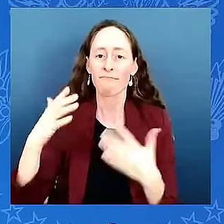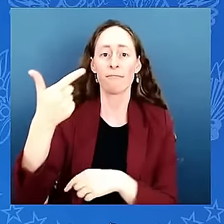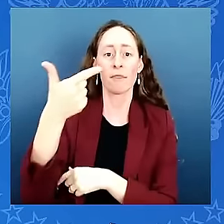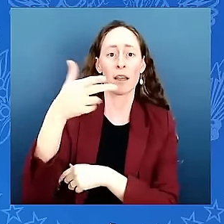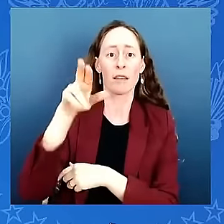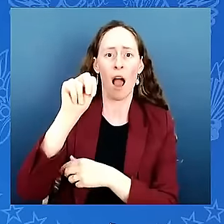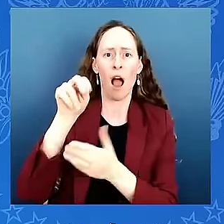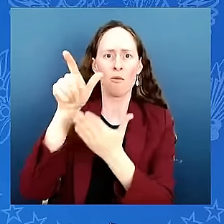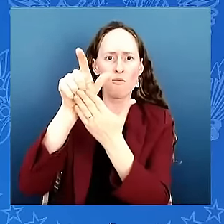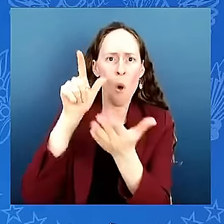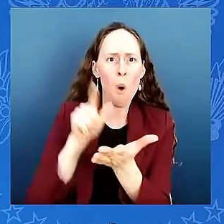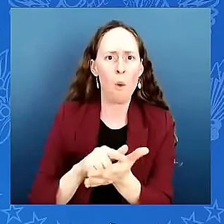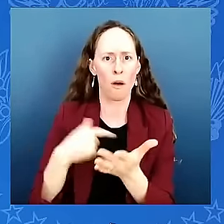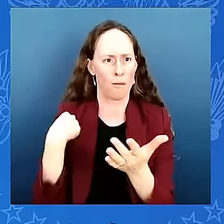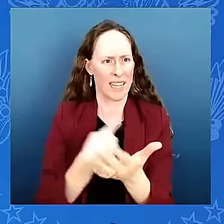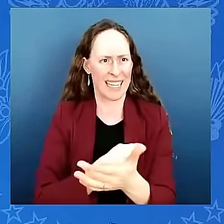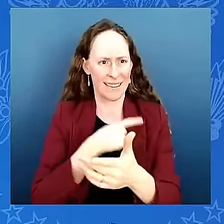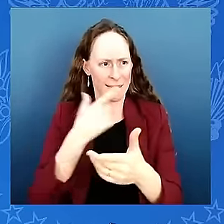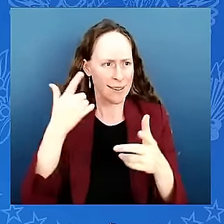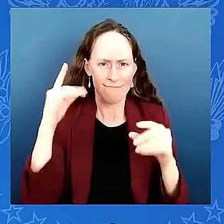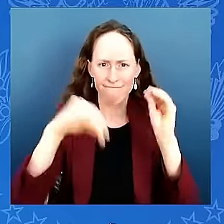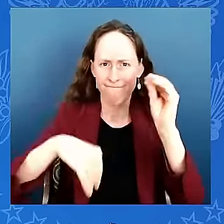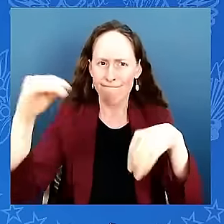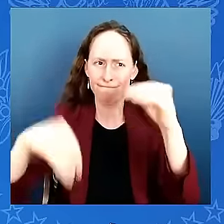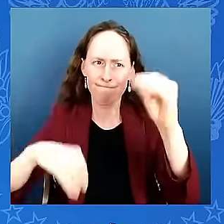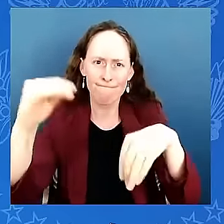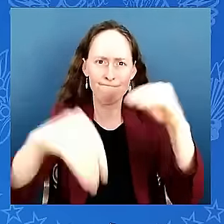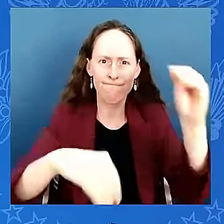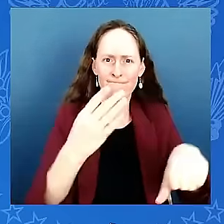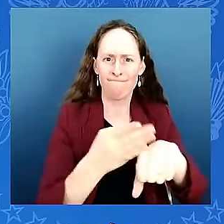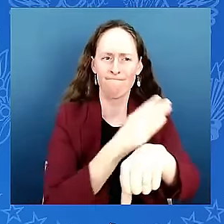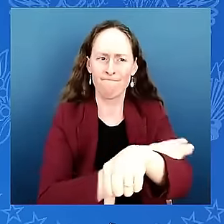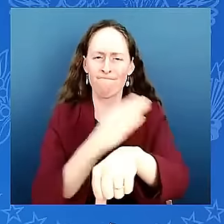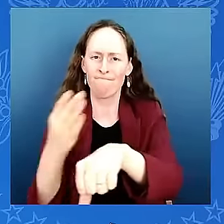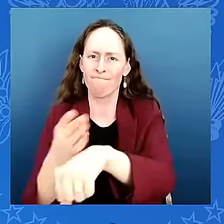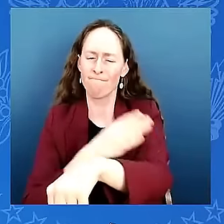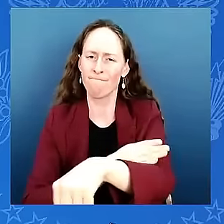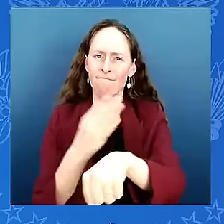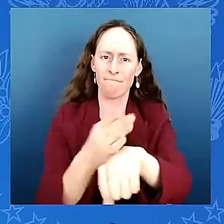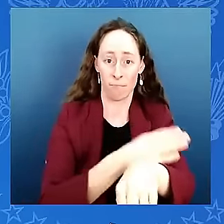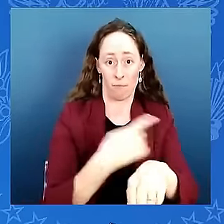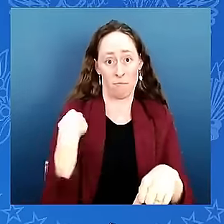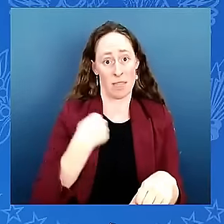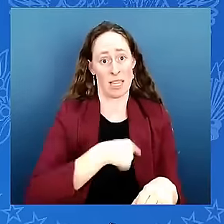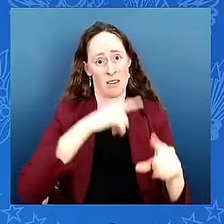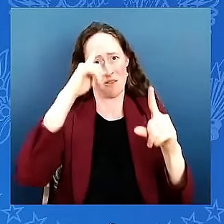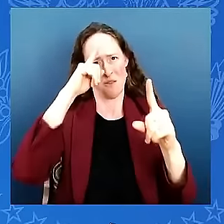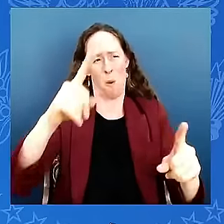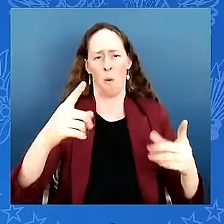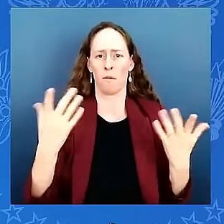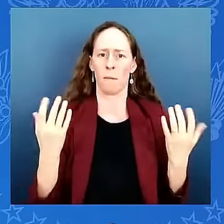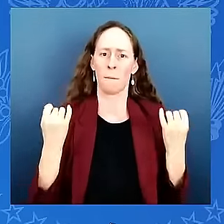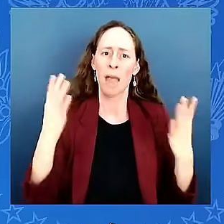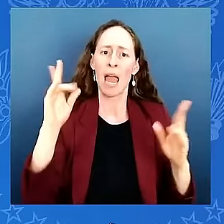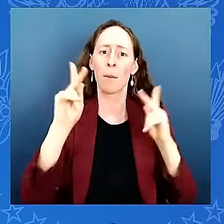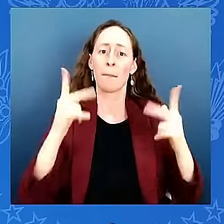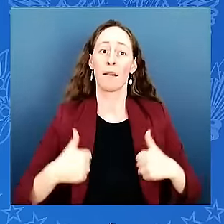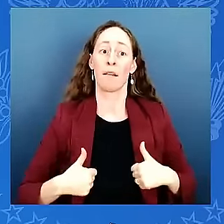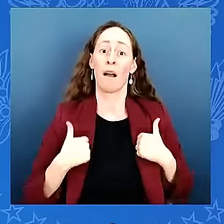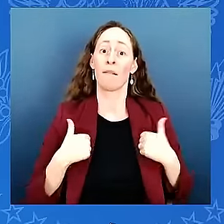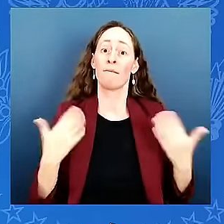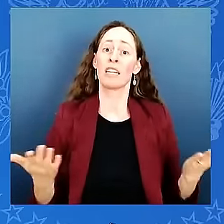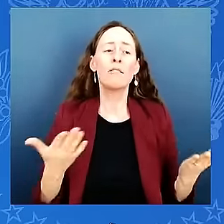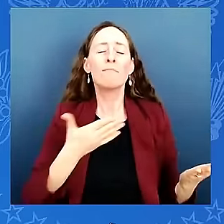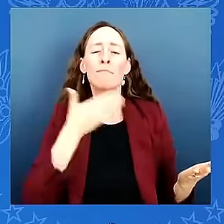all across america or seeing the great american comeback story whether they're in red states or blue all part of what we're calling